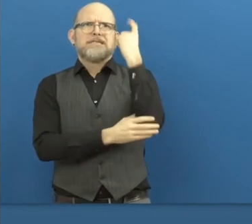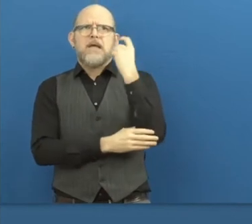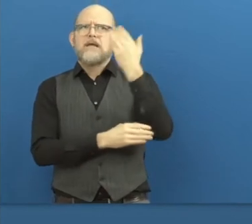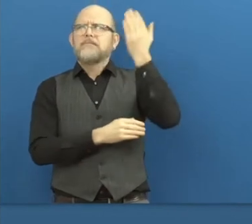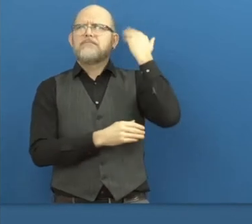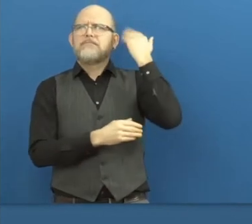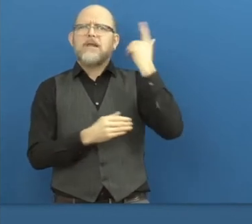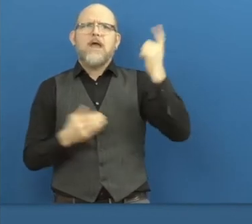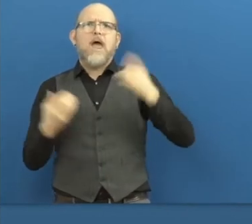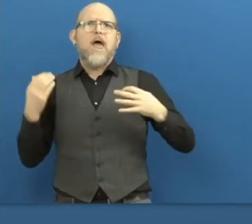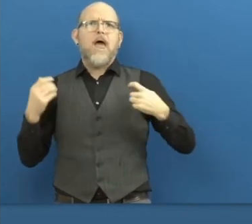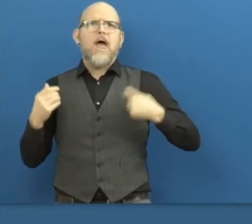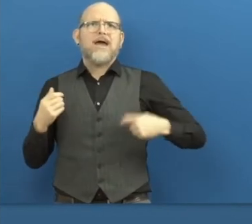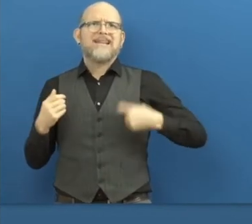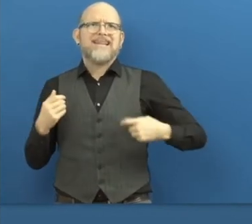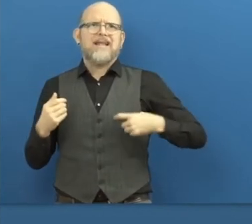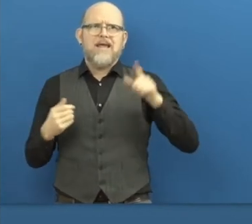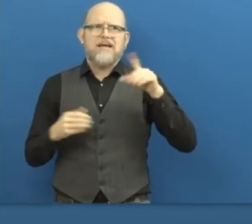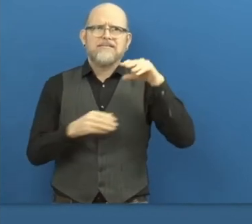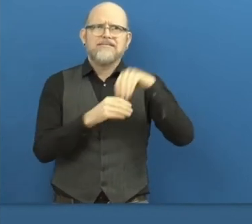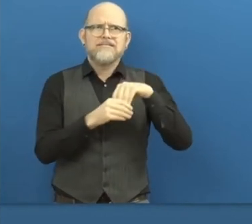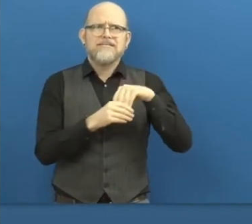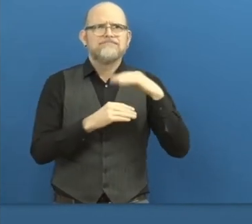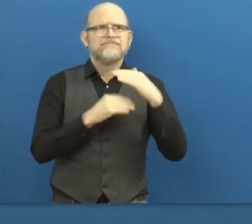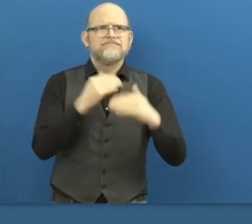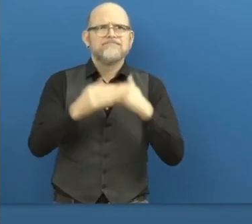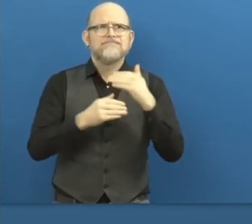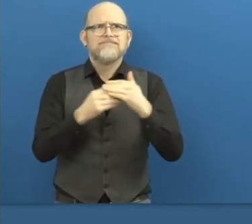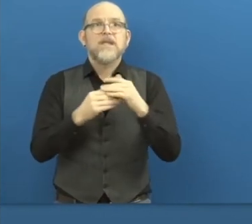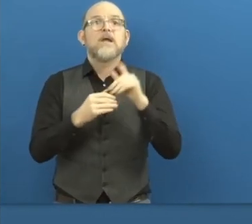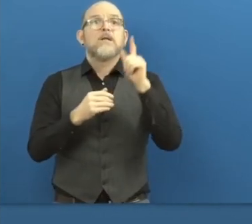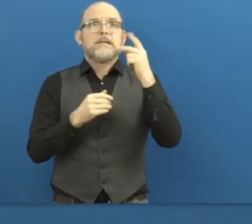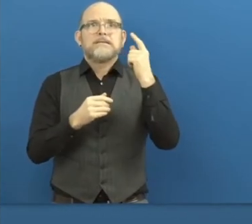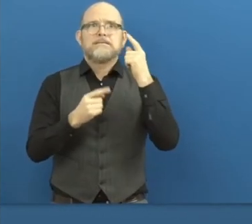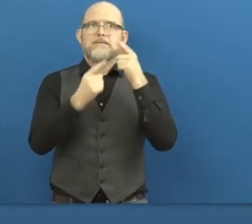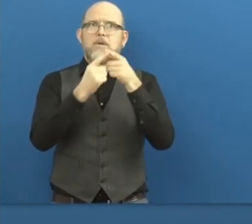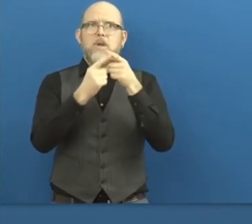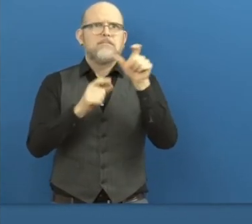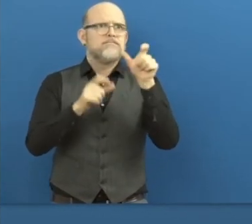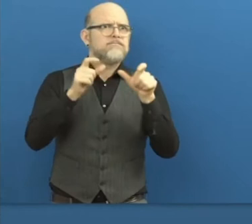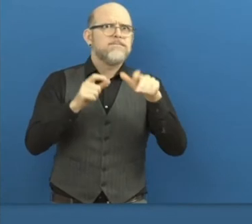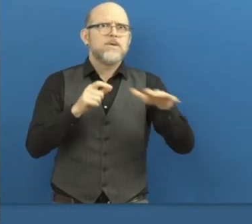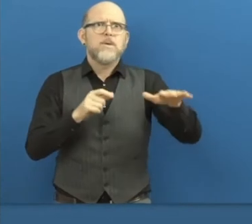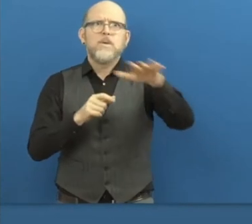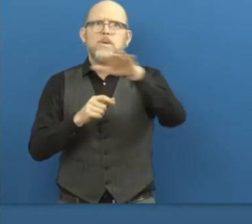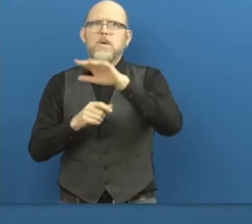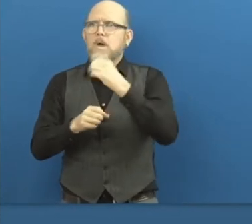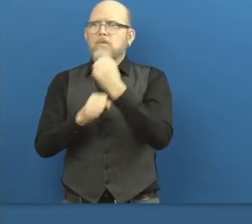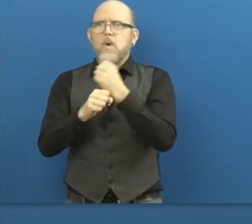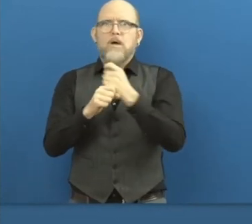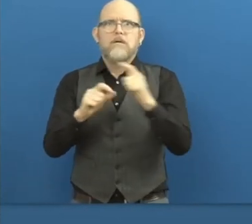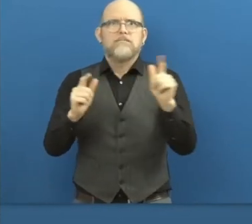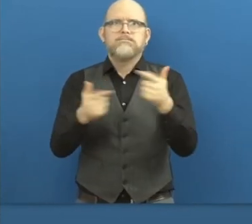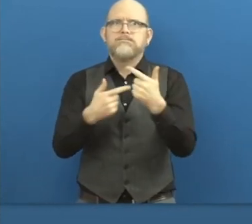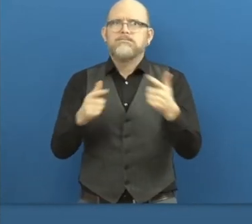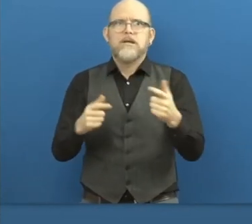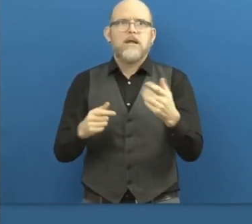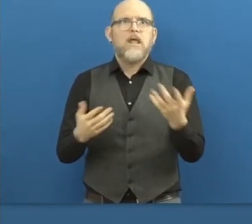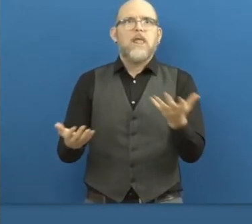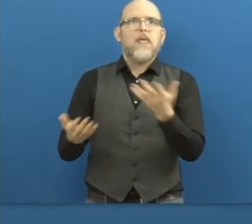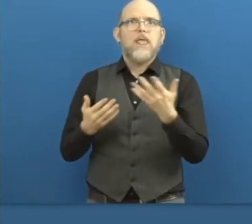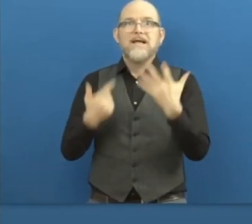and even in Argentina and in all the region, the unemployment rate of people with disabilities is about